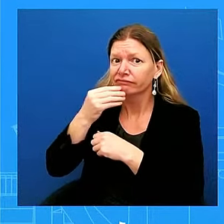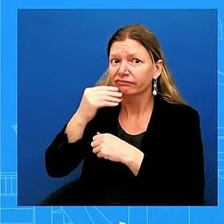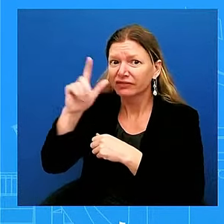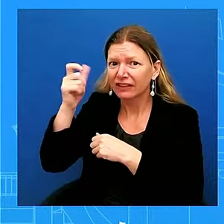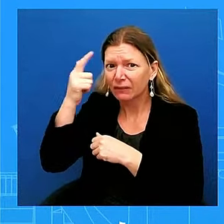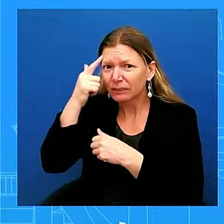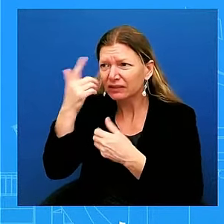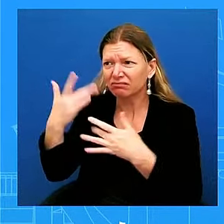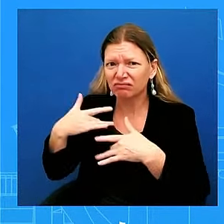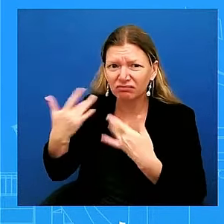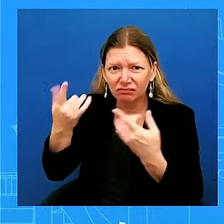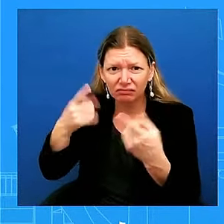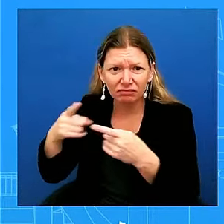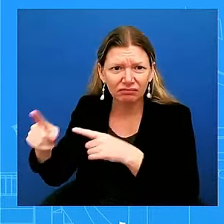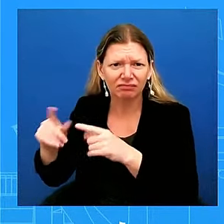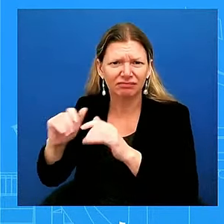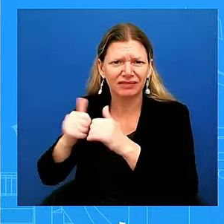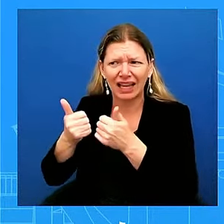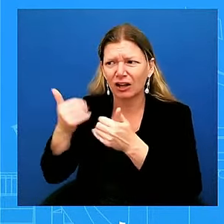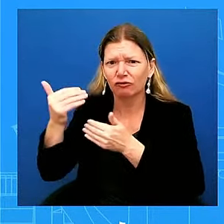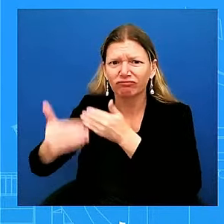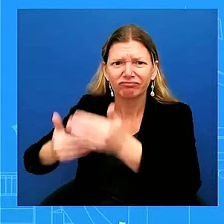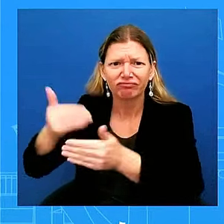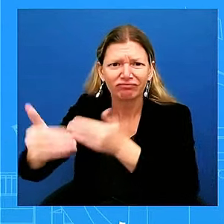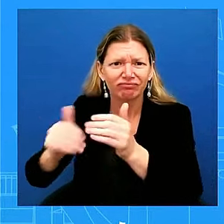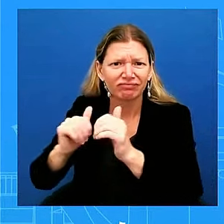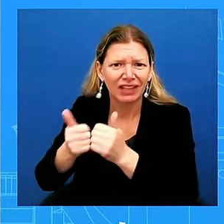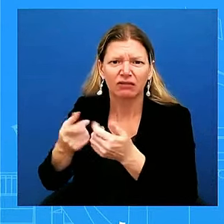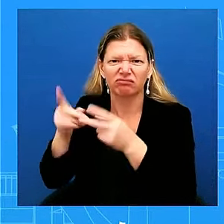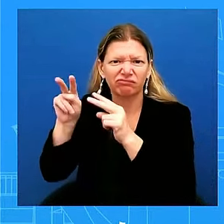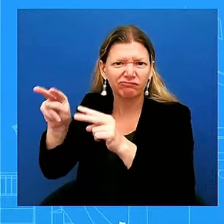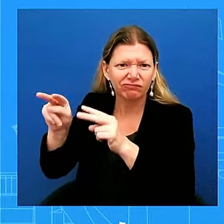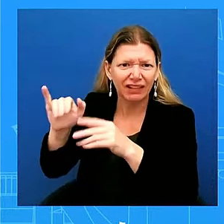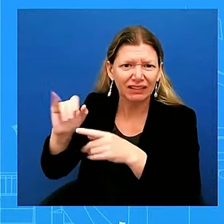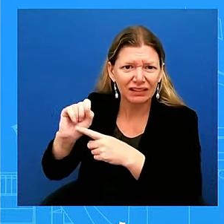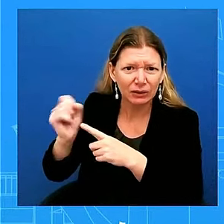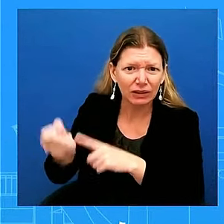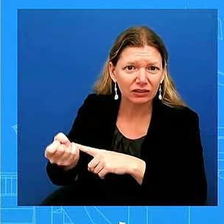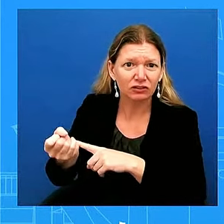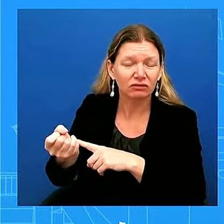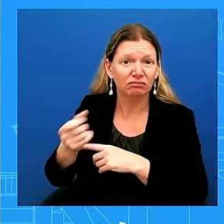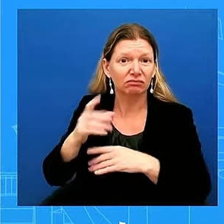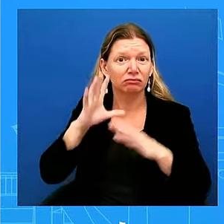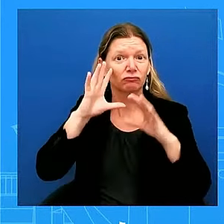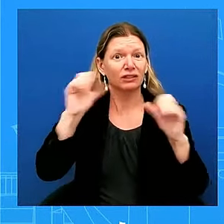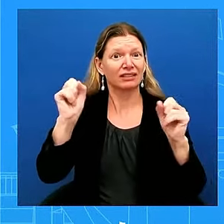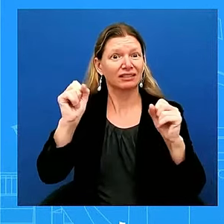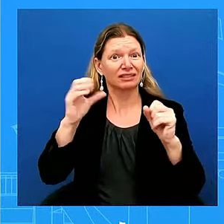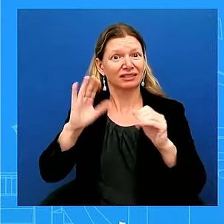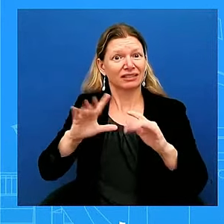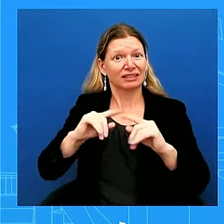And he has been, he and his team have been having regular conversations